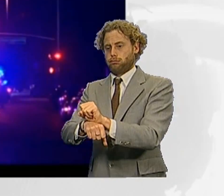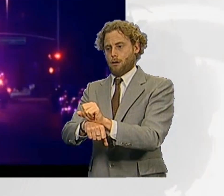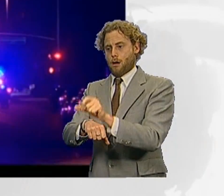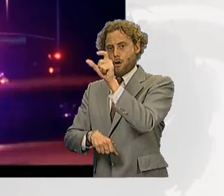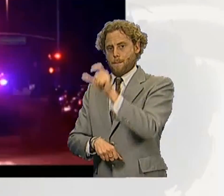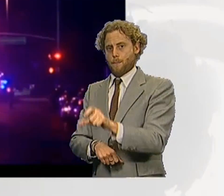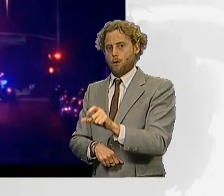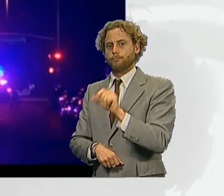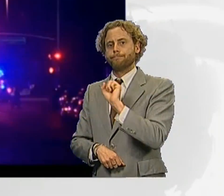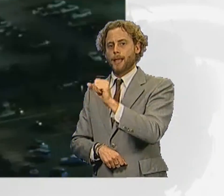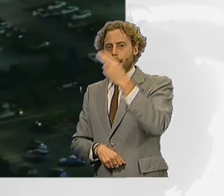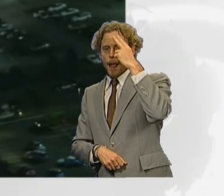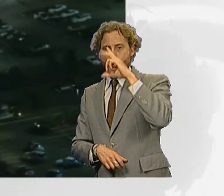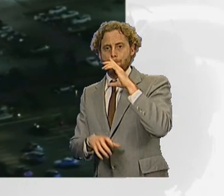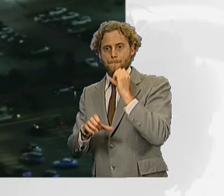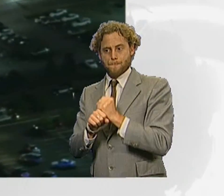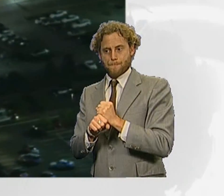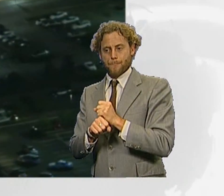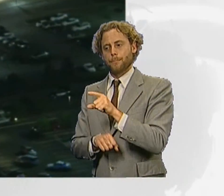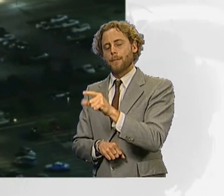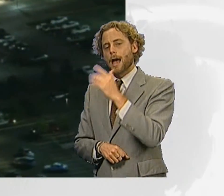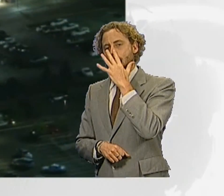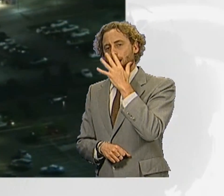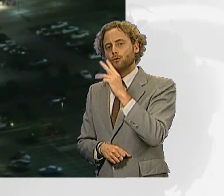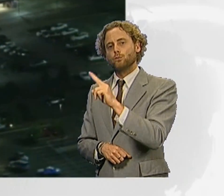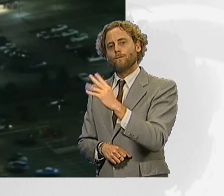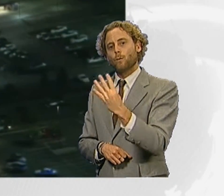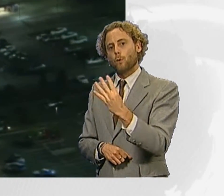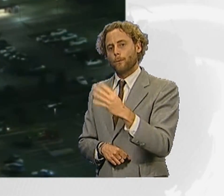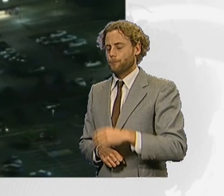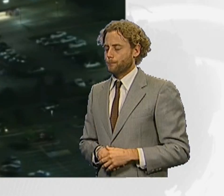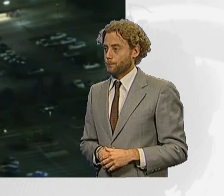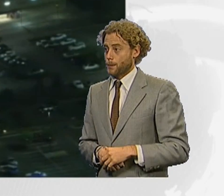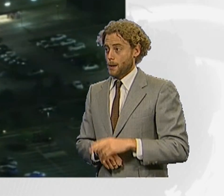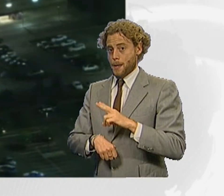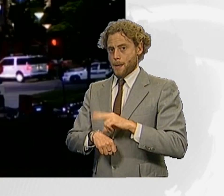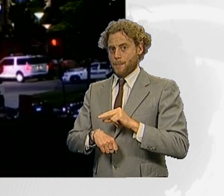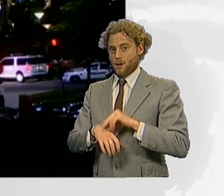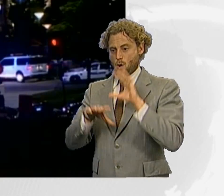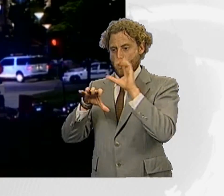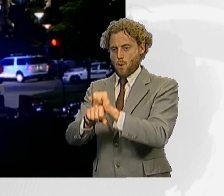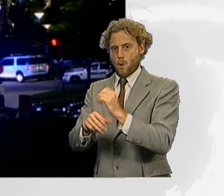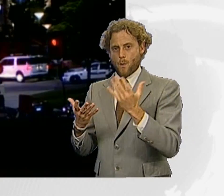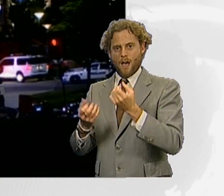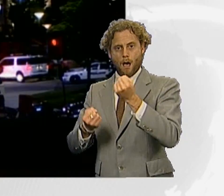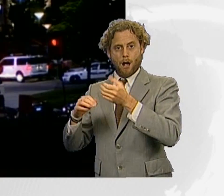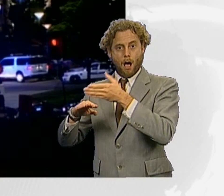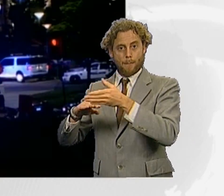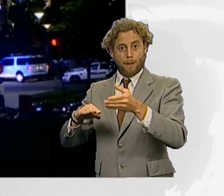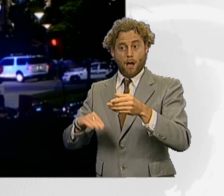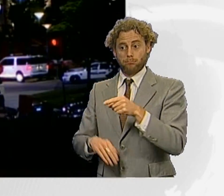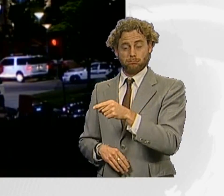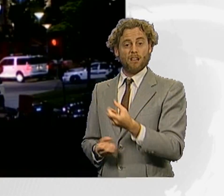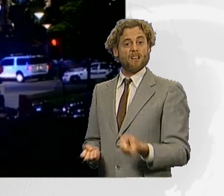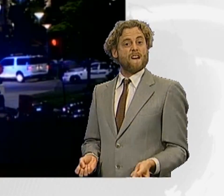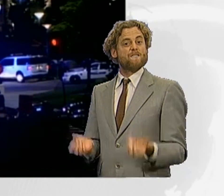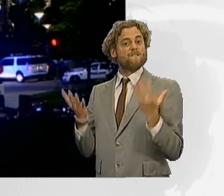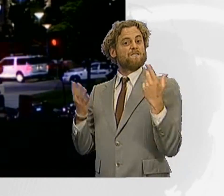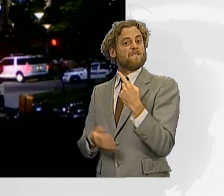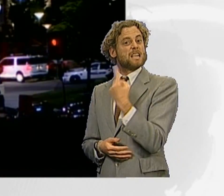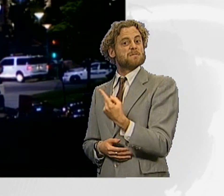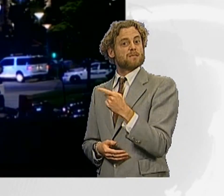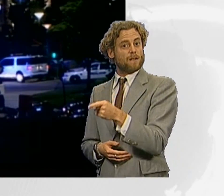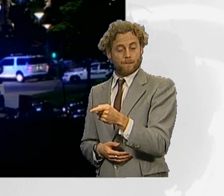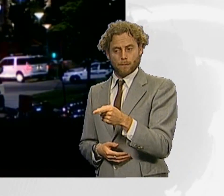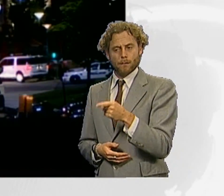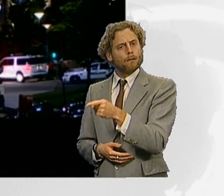reporting that he is 24 years old. Police caught up with him in the car park. They say he didn't resist arrest. They found a rifle, a